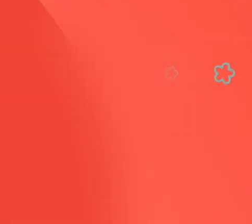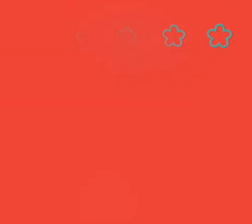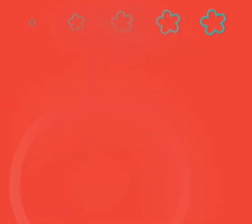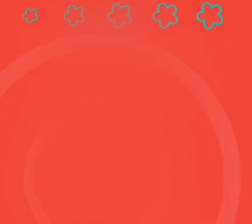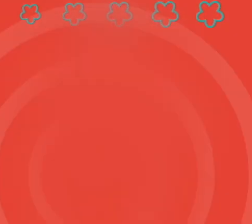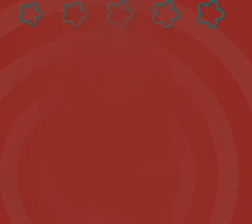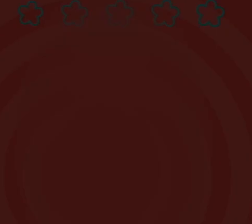spend adoption